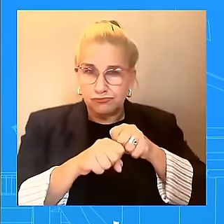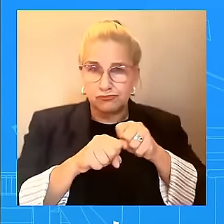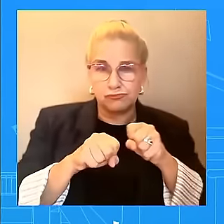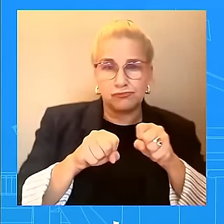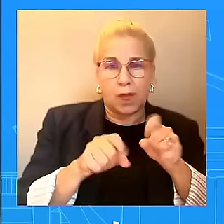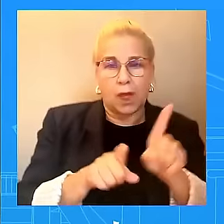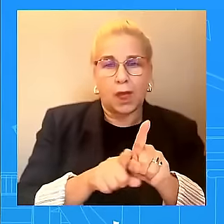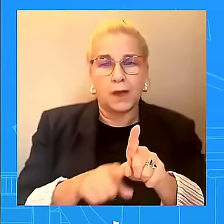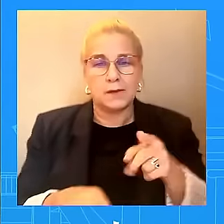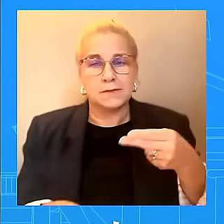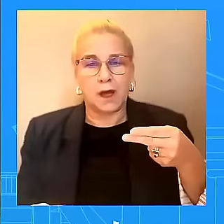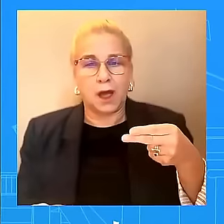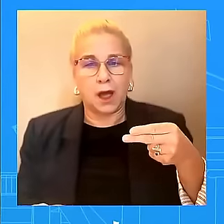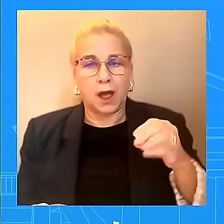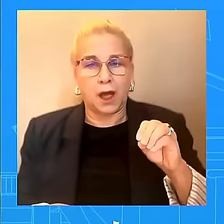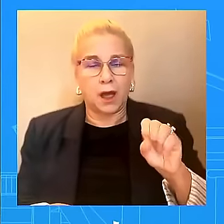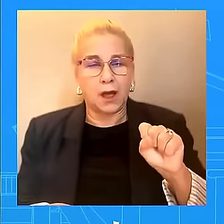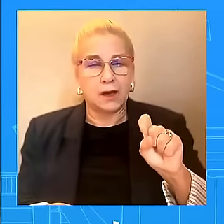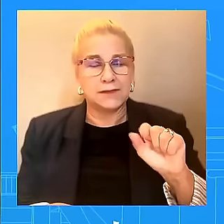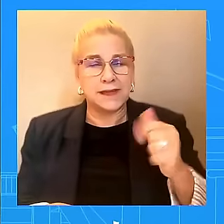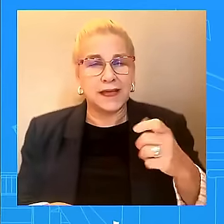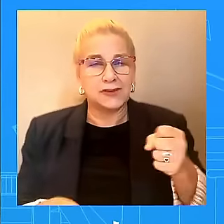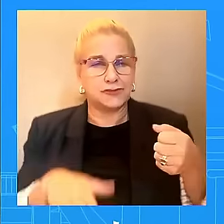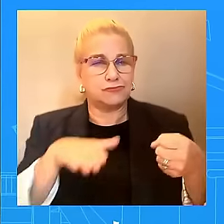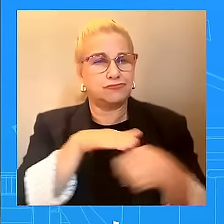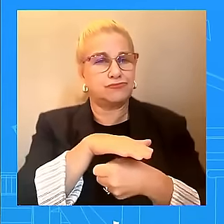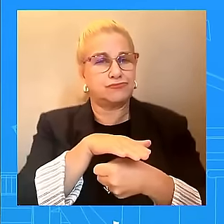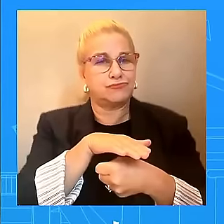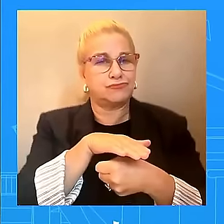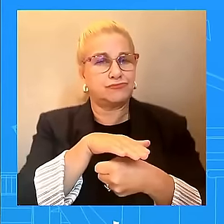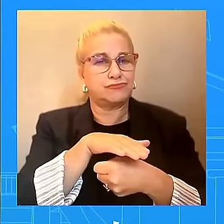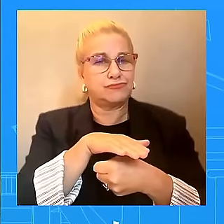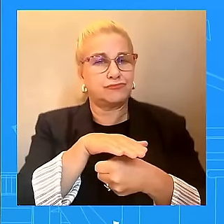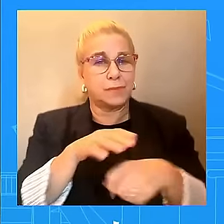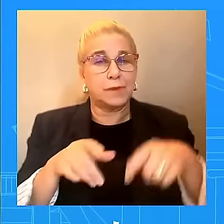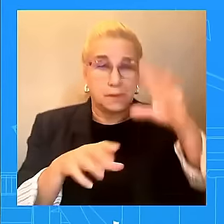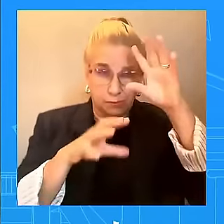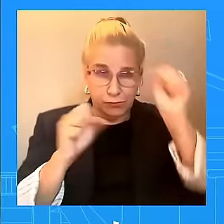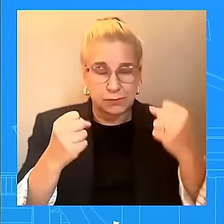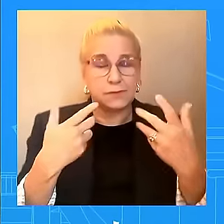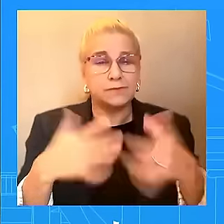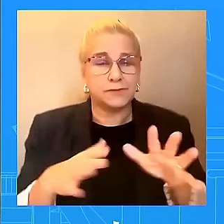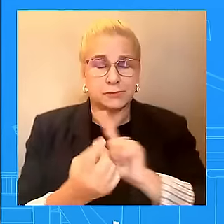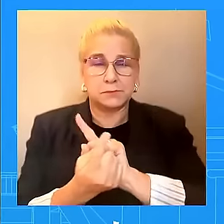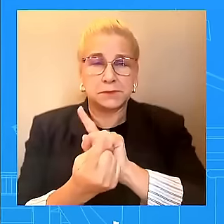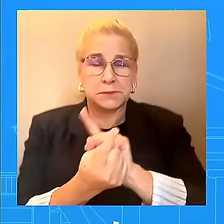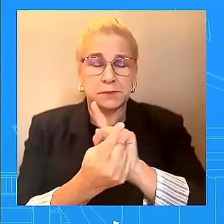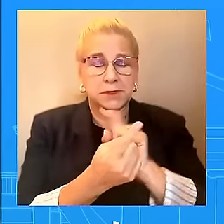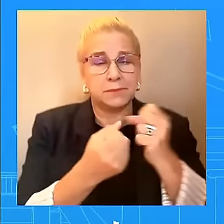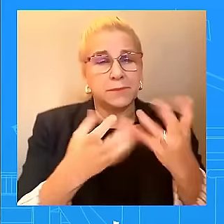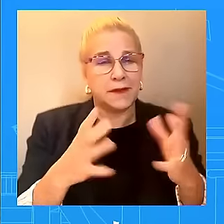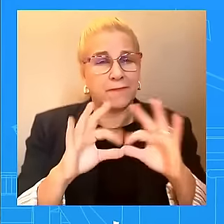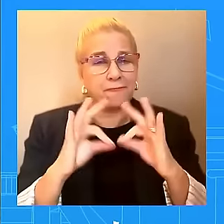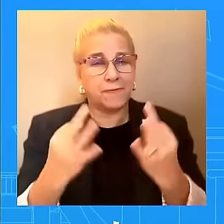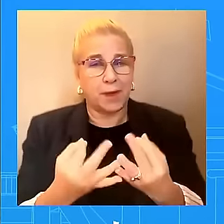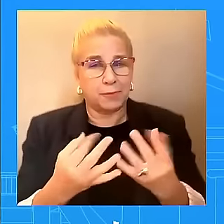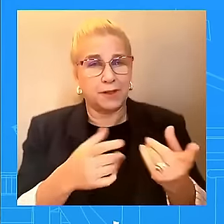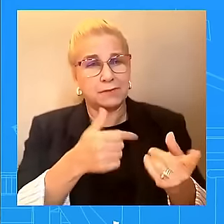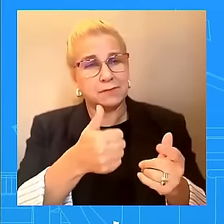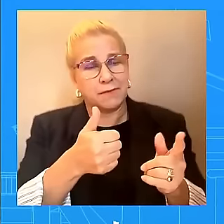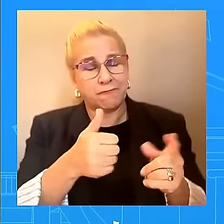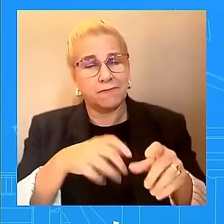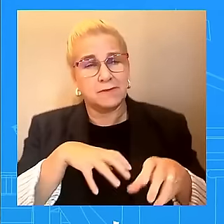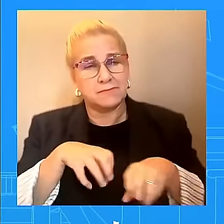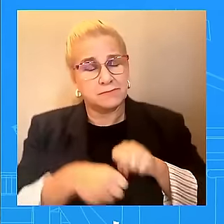with many of their families and grieved with them. As he said this morning, they have been through hell.